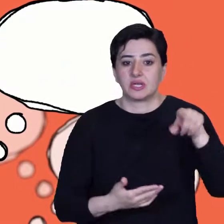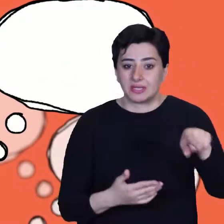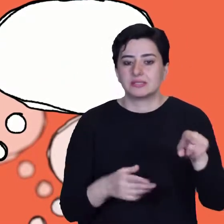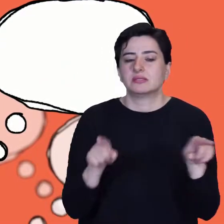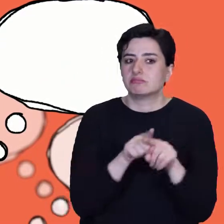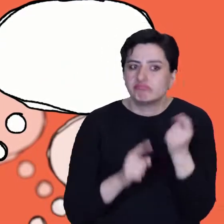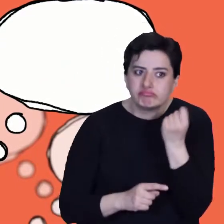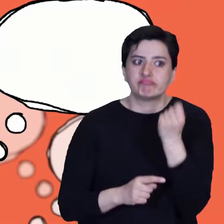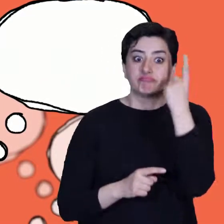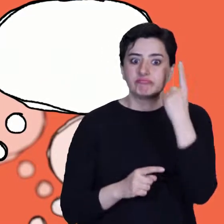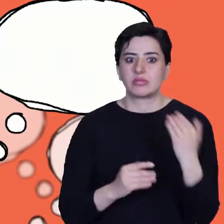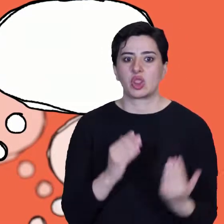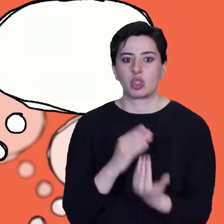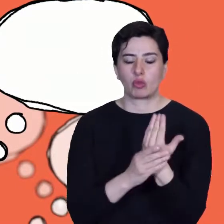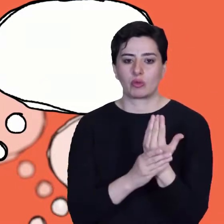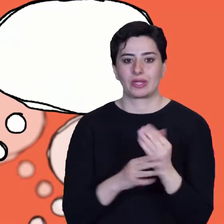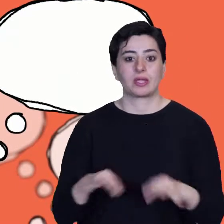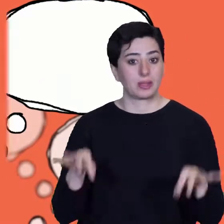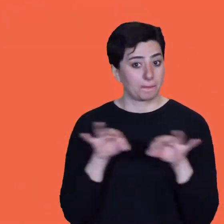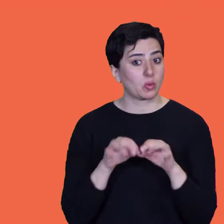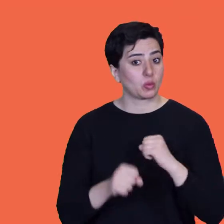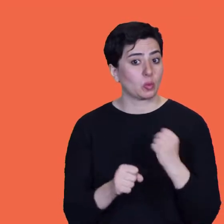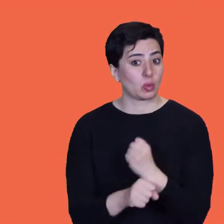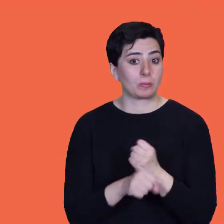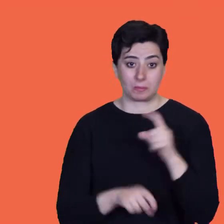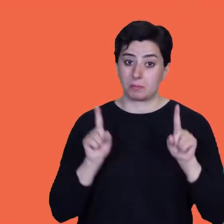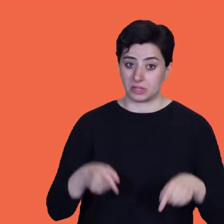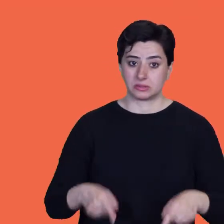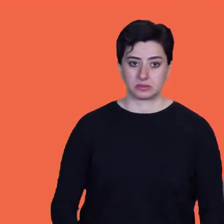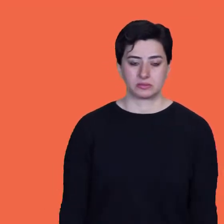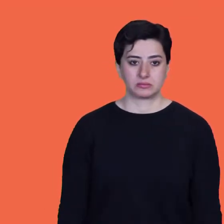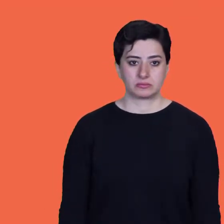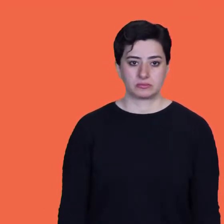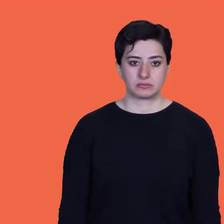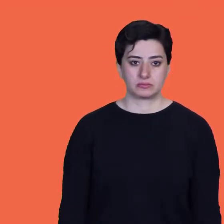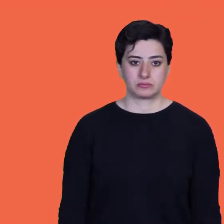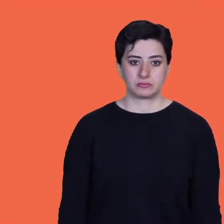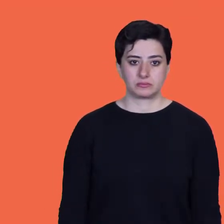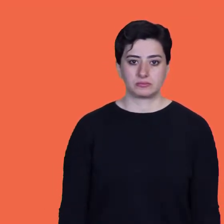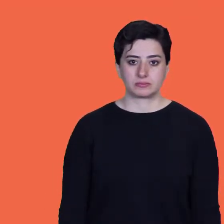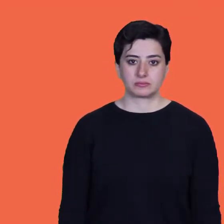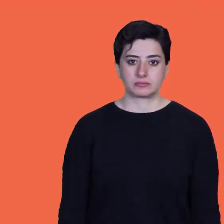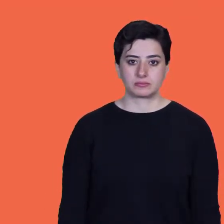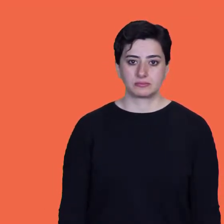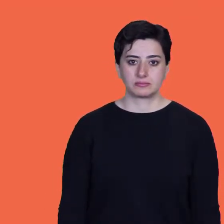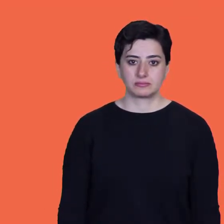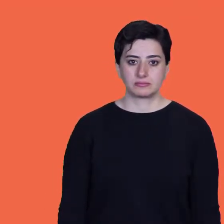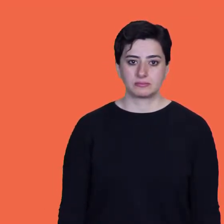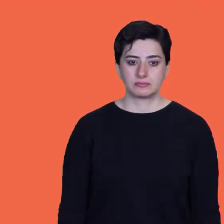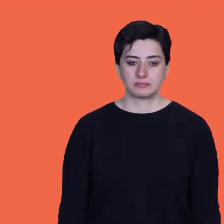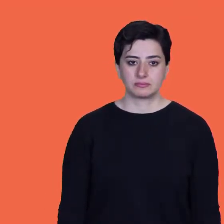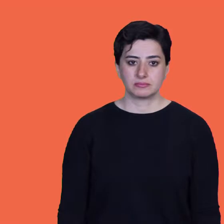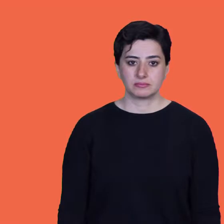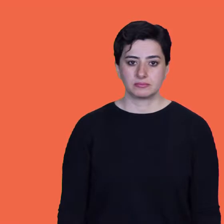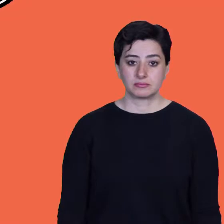and introduces new important ones. While the narration runs in the conversation window, next to it appear circles with disaster